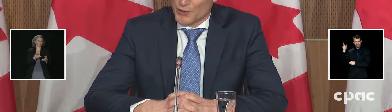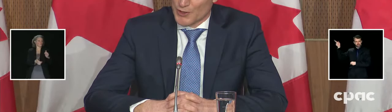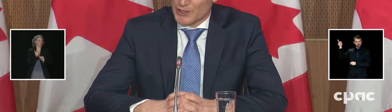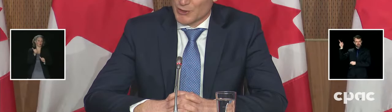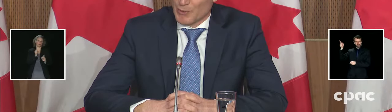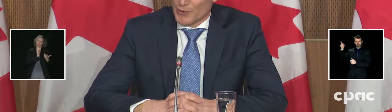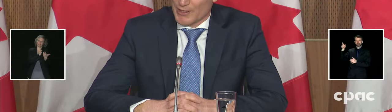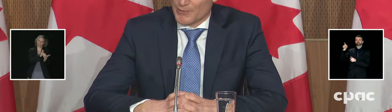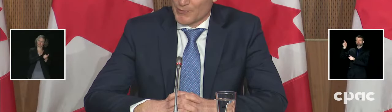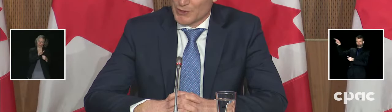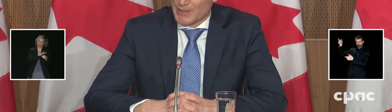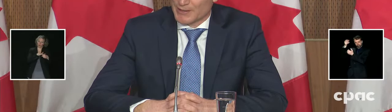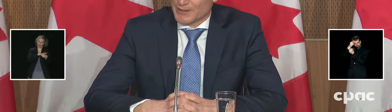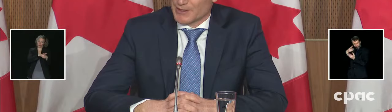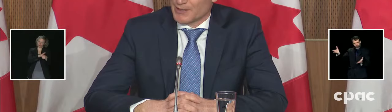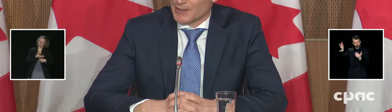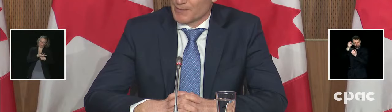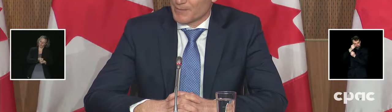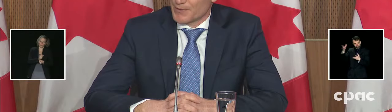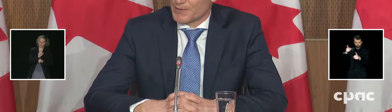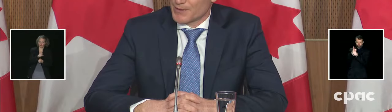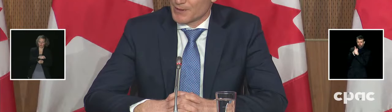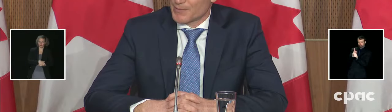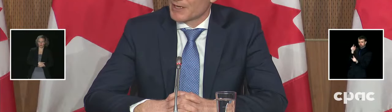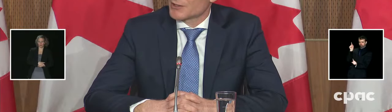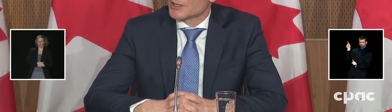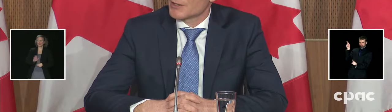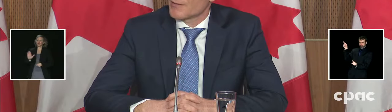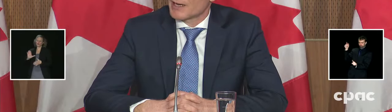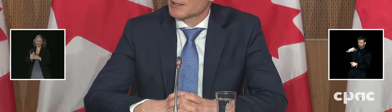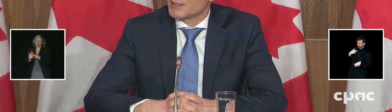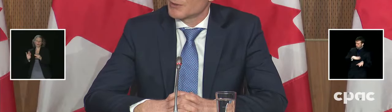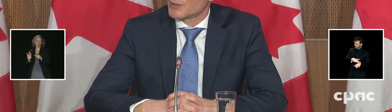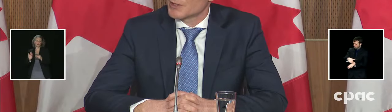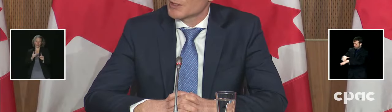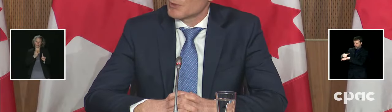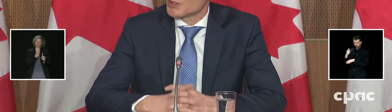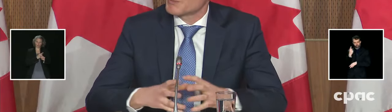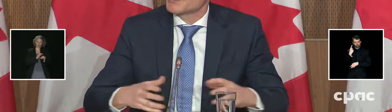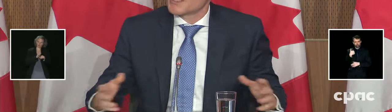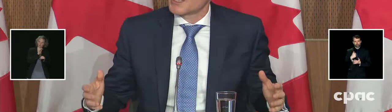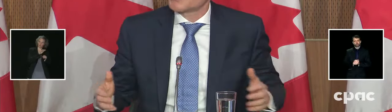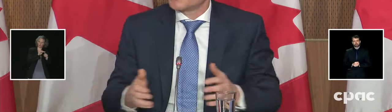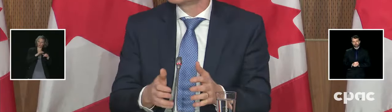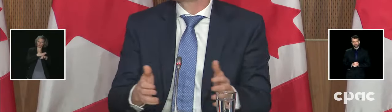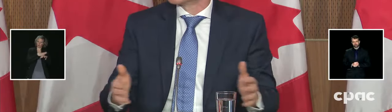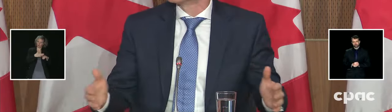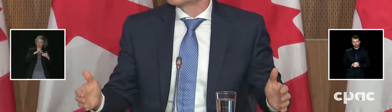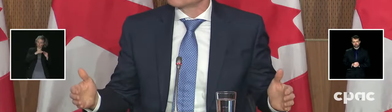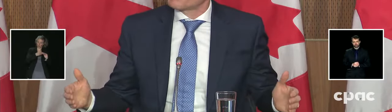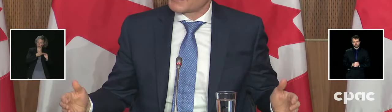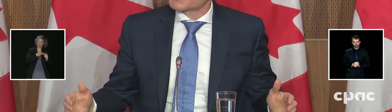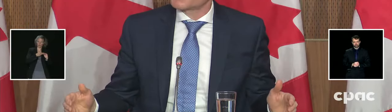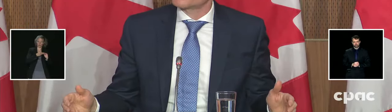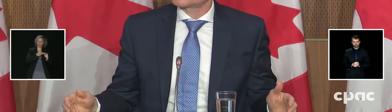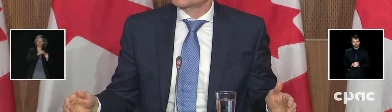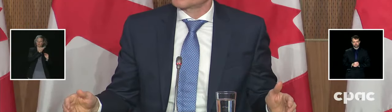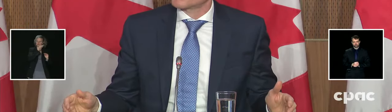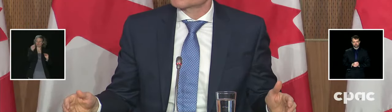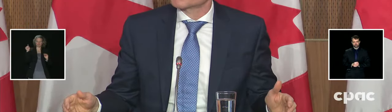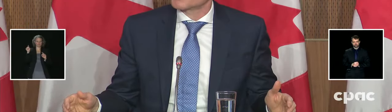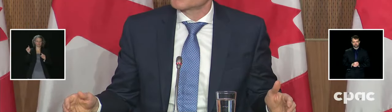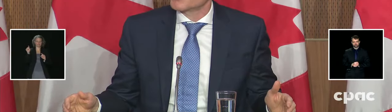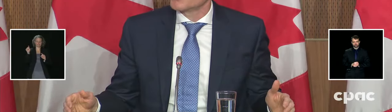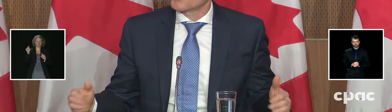To your initial point with respect to the penetration of the vaccine into Indigenous communities, it is still and remains uneven